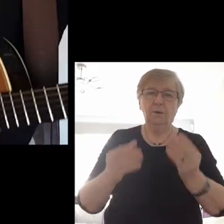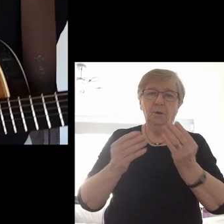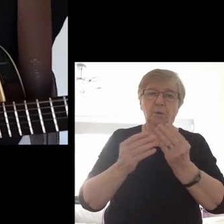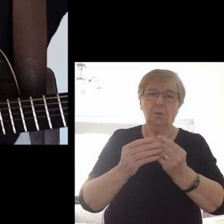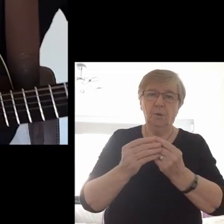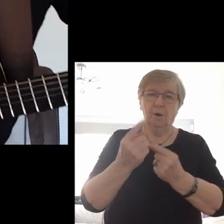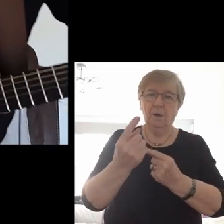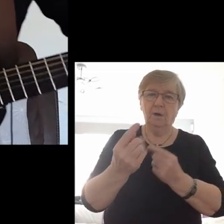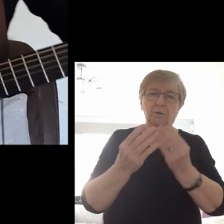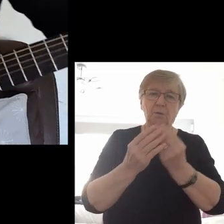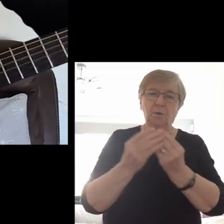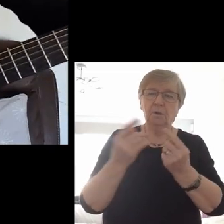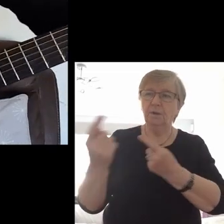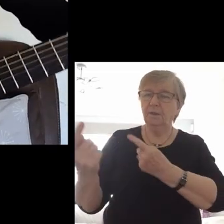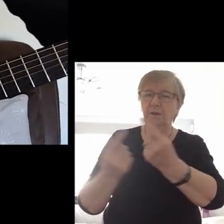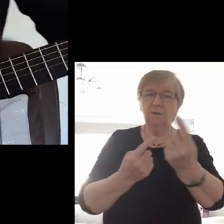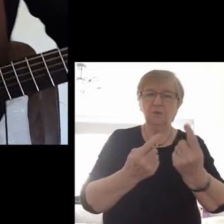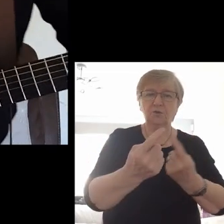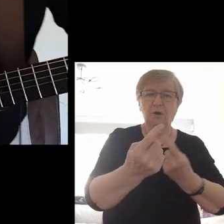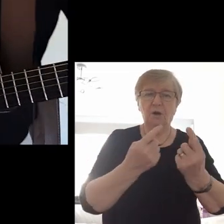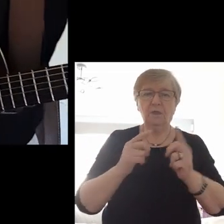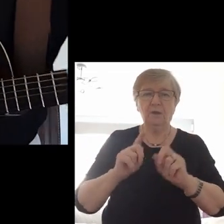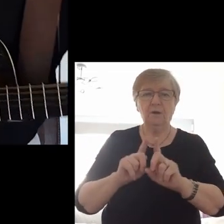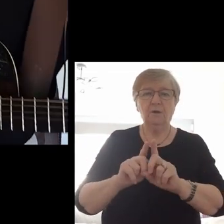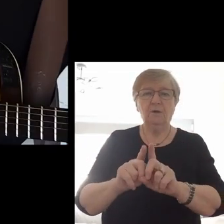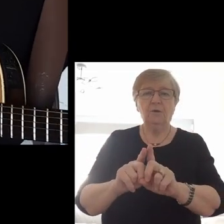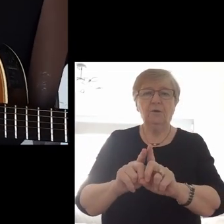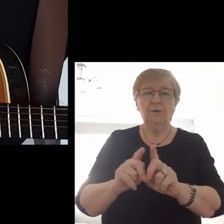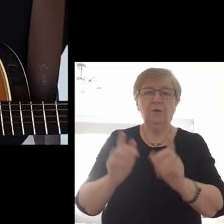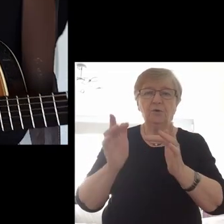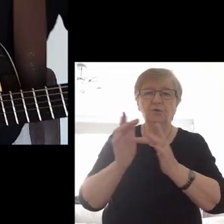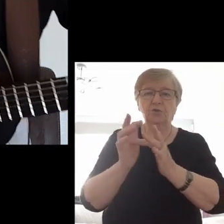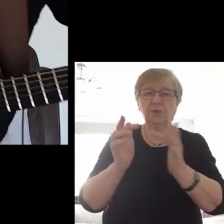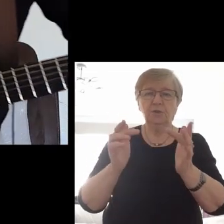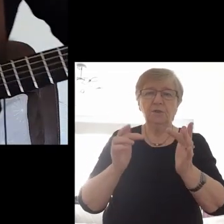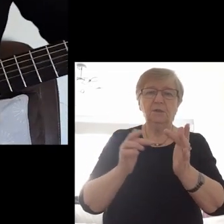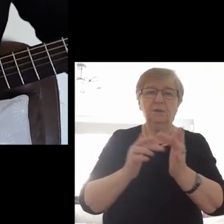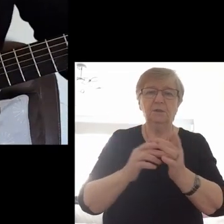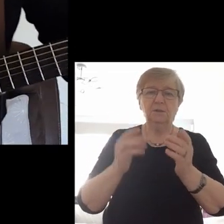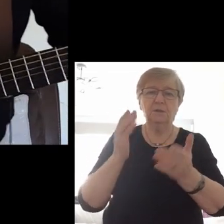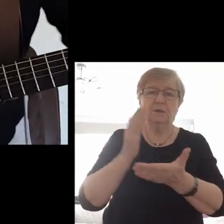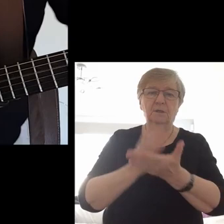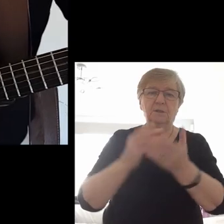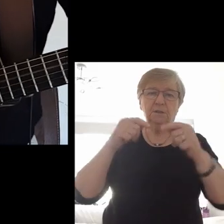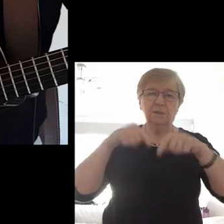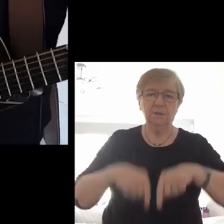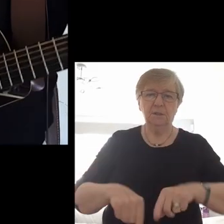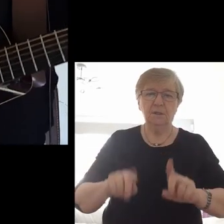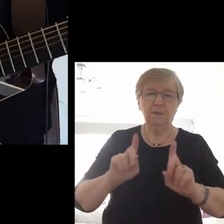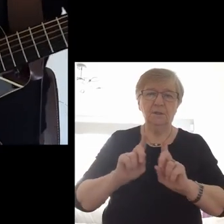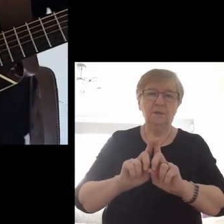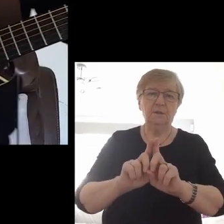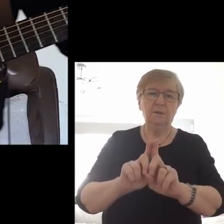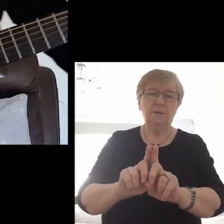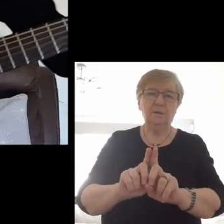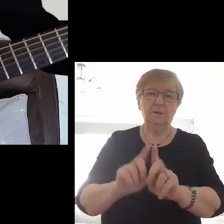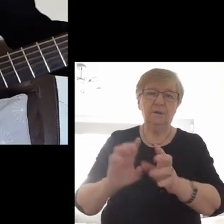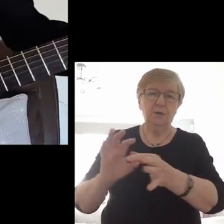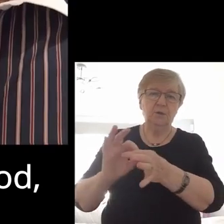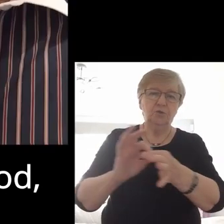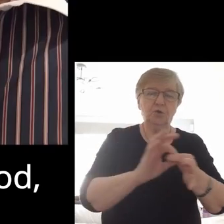One with each other, Jesus is here.